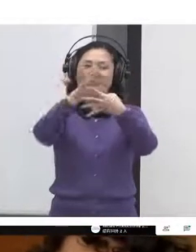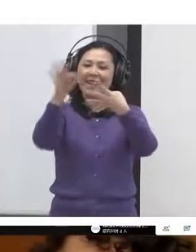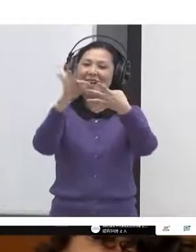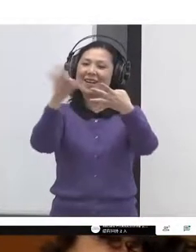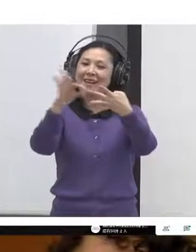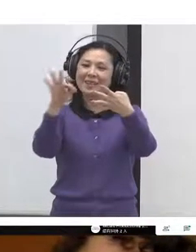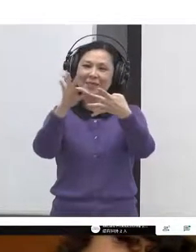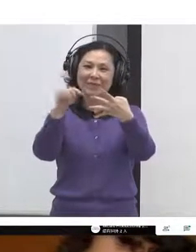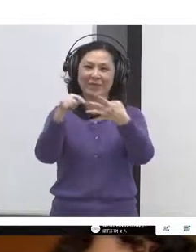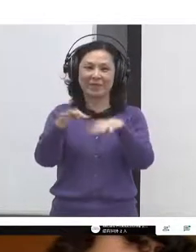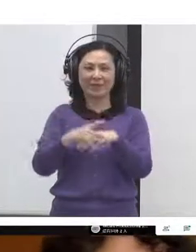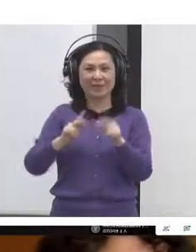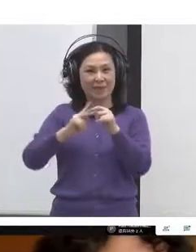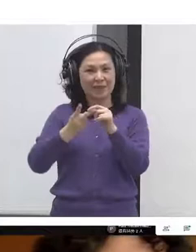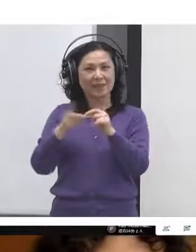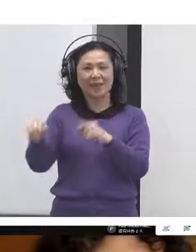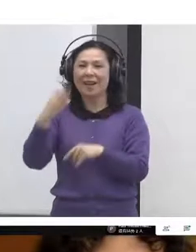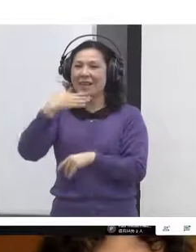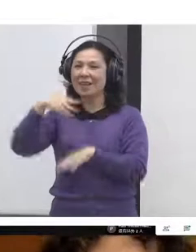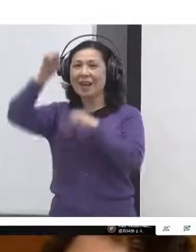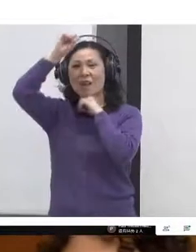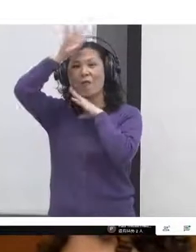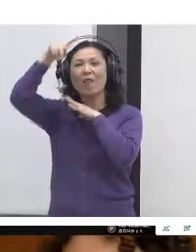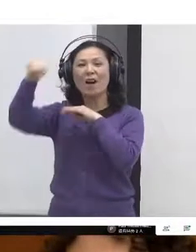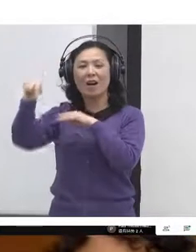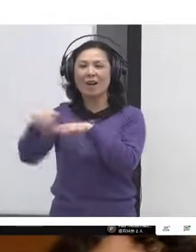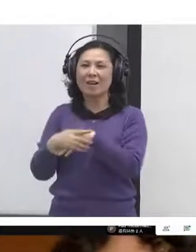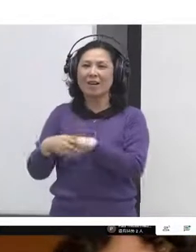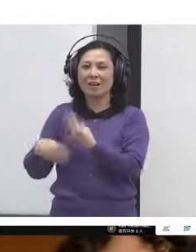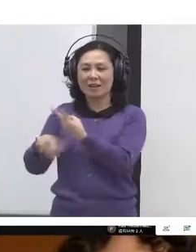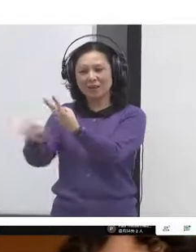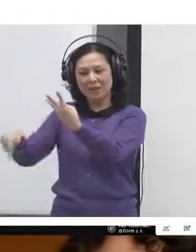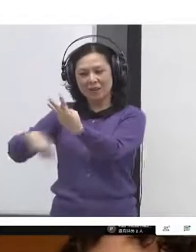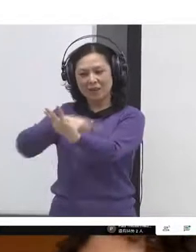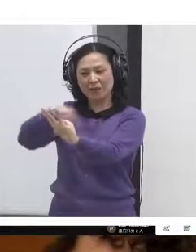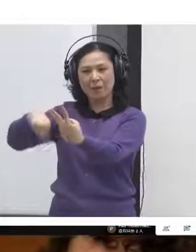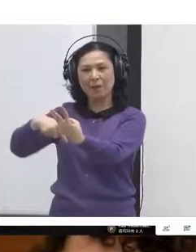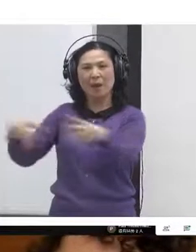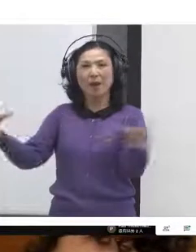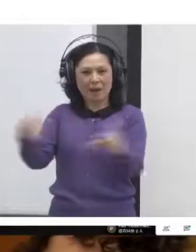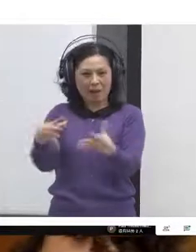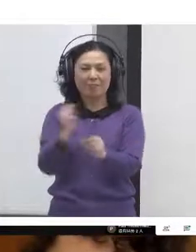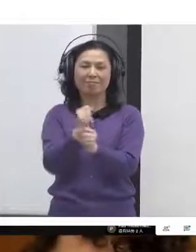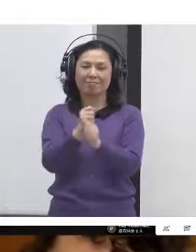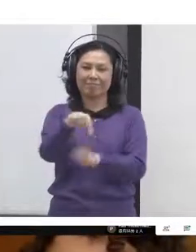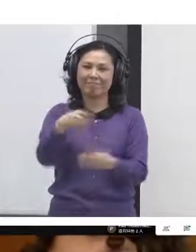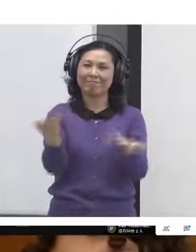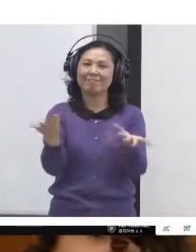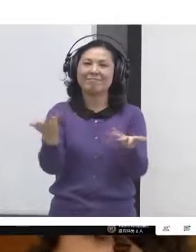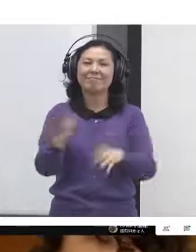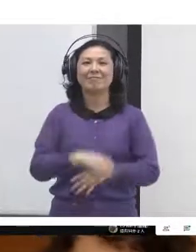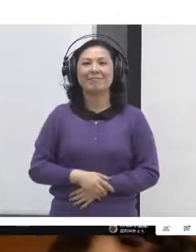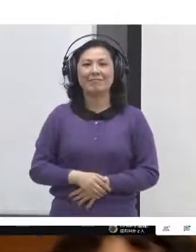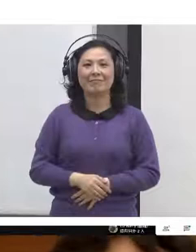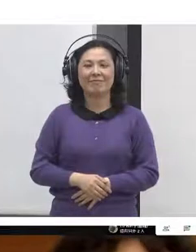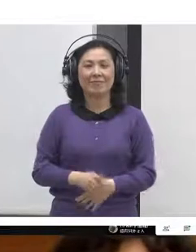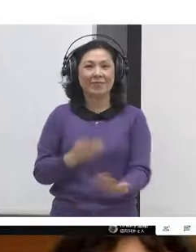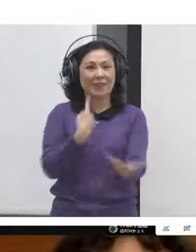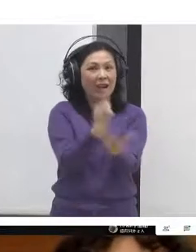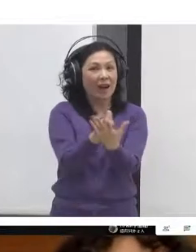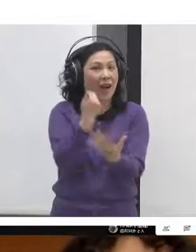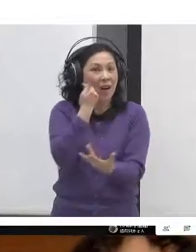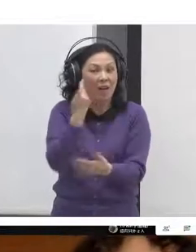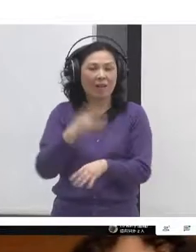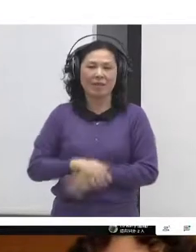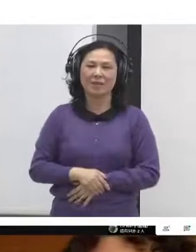Shu Yang, and Fang. And participation officers were Tiffany and Patricia. And I